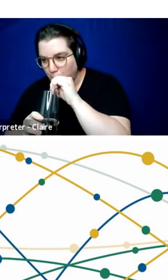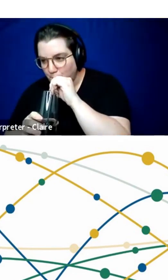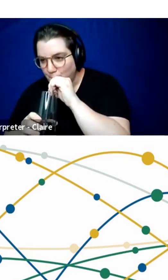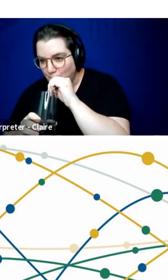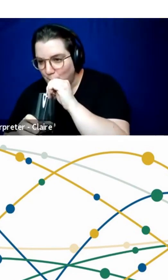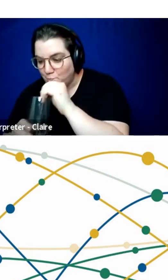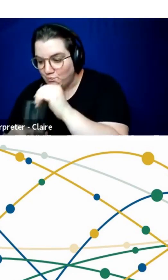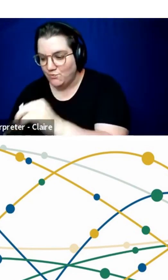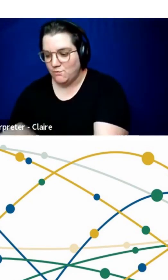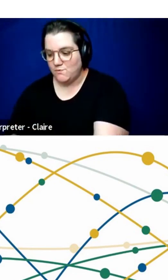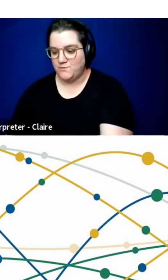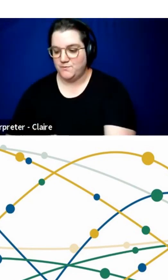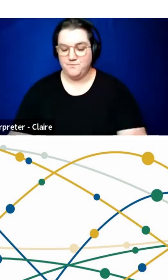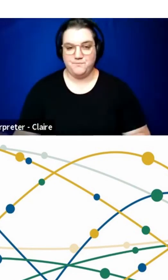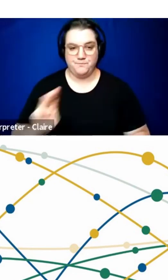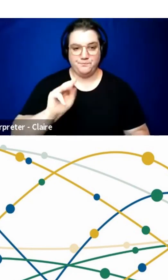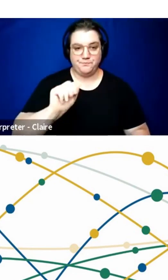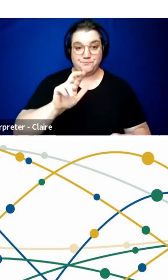guide does